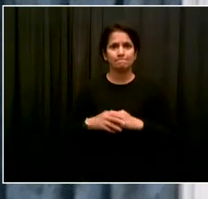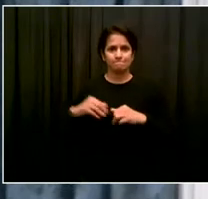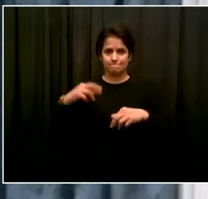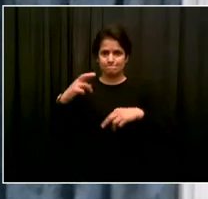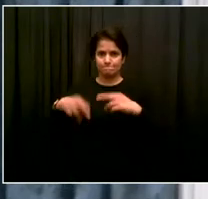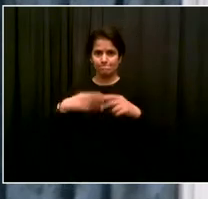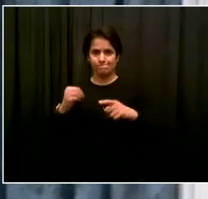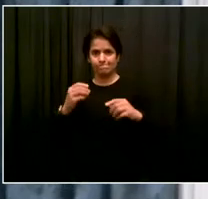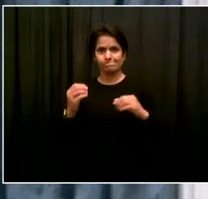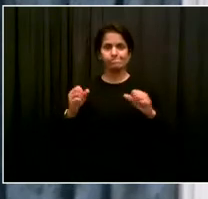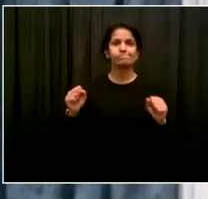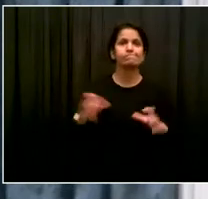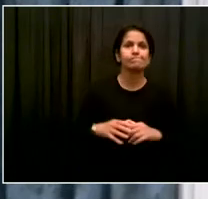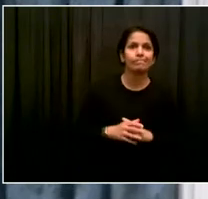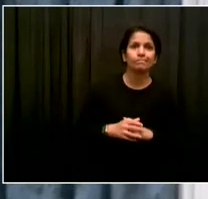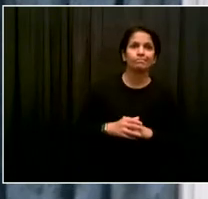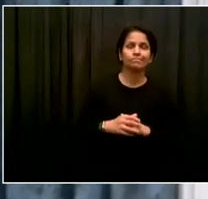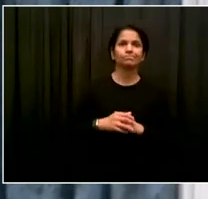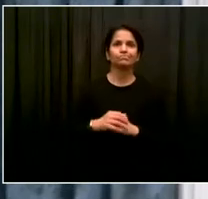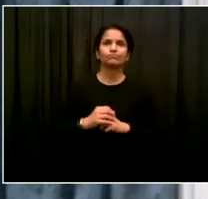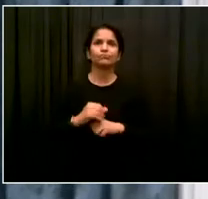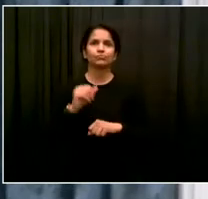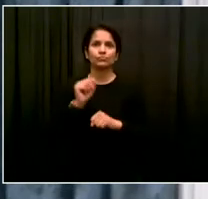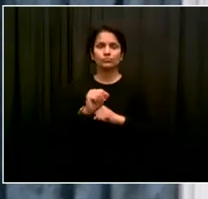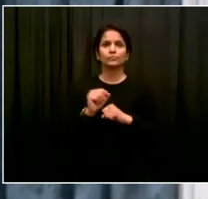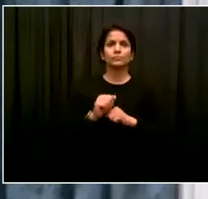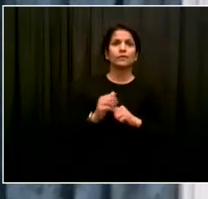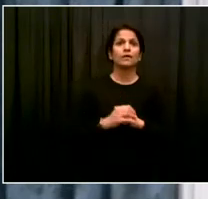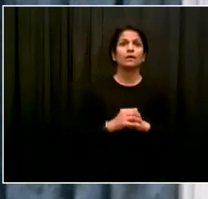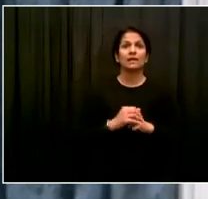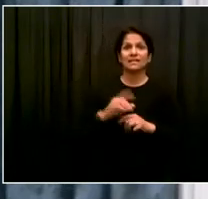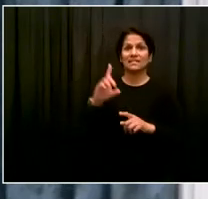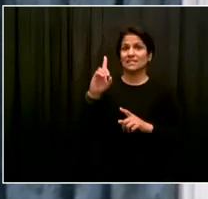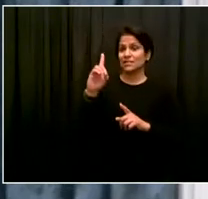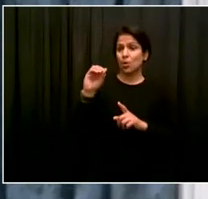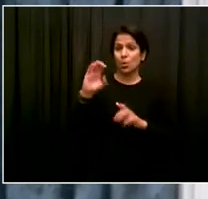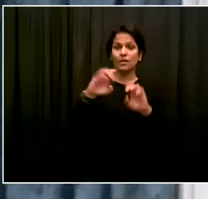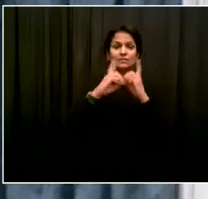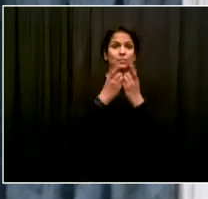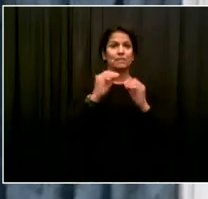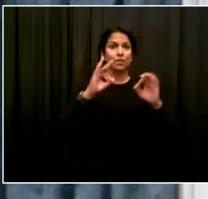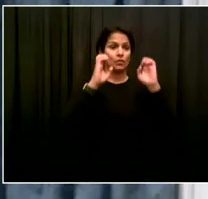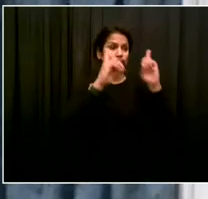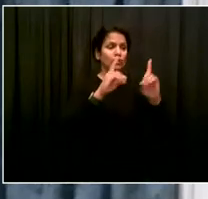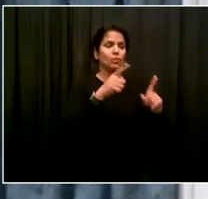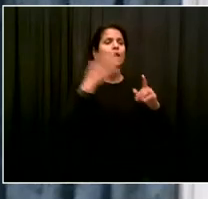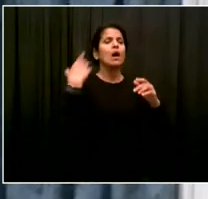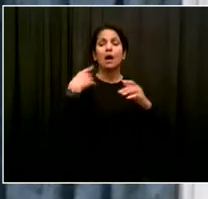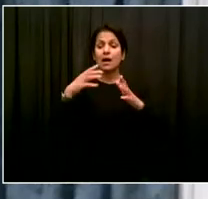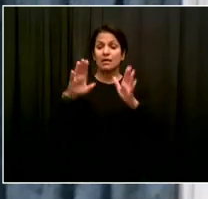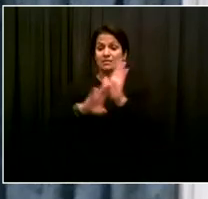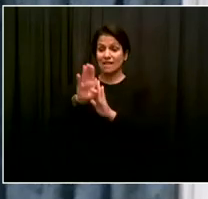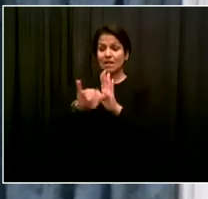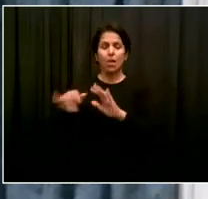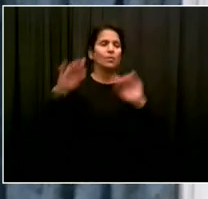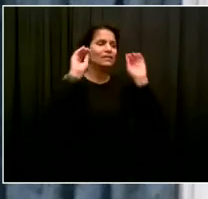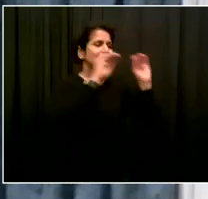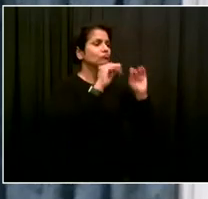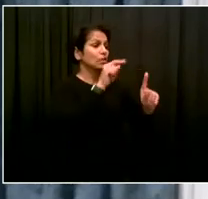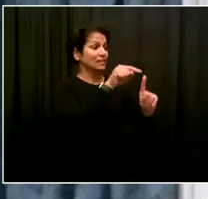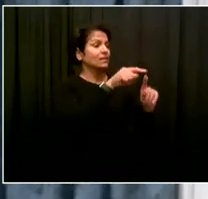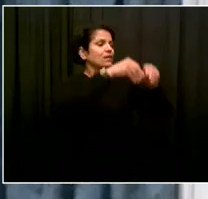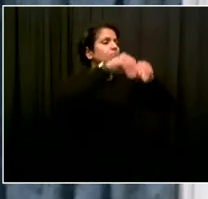offering new reuse swap events and additional opportunities for neighborhoods across the city to